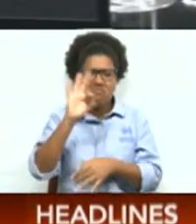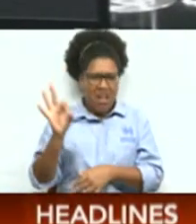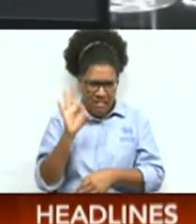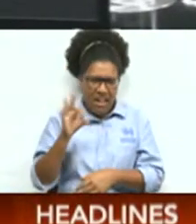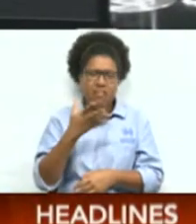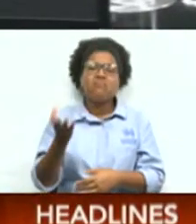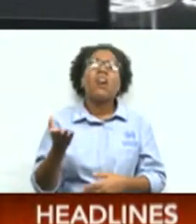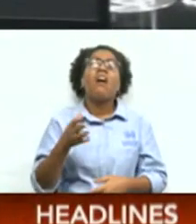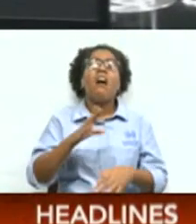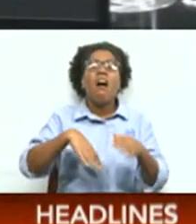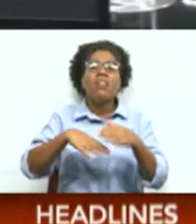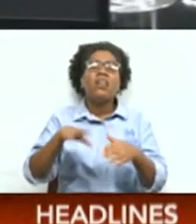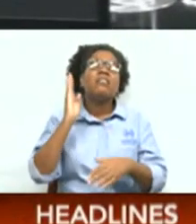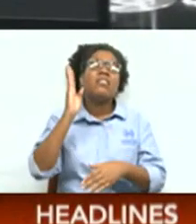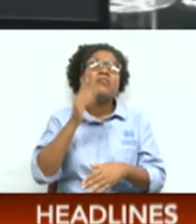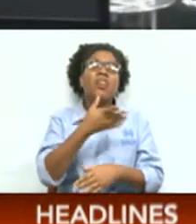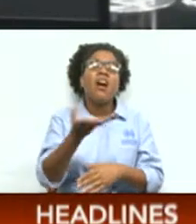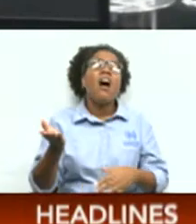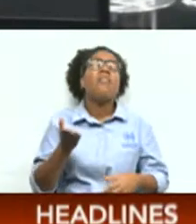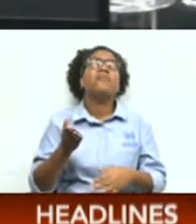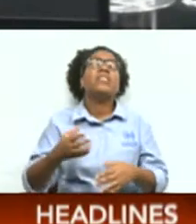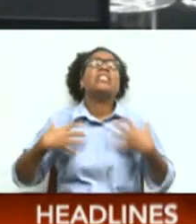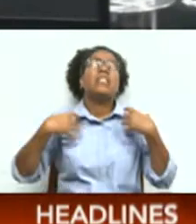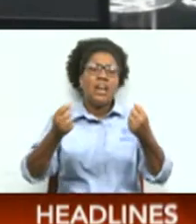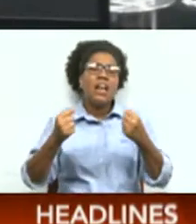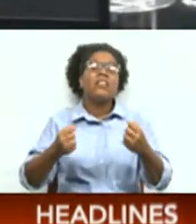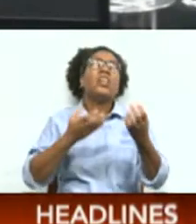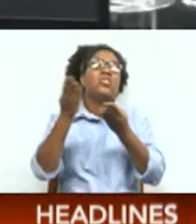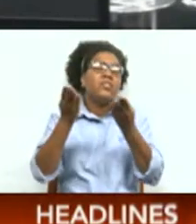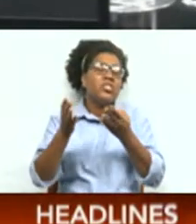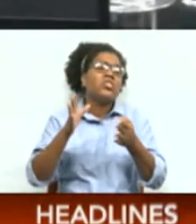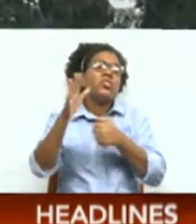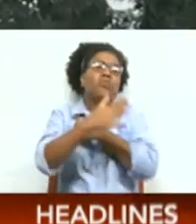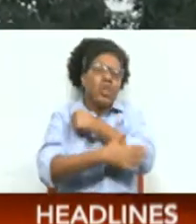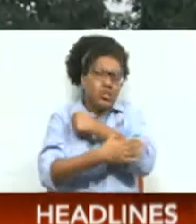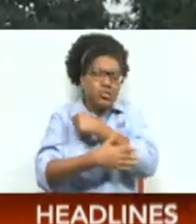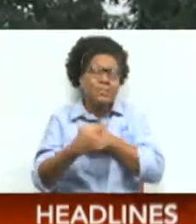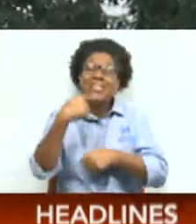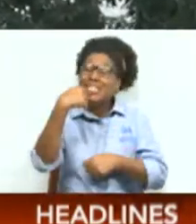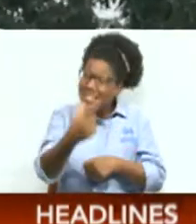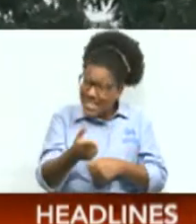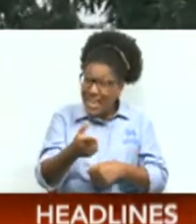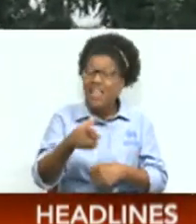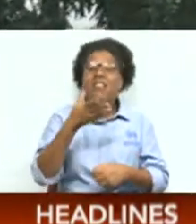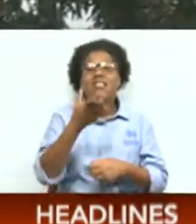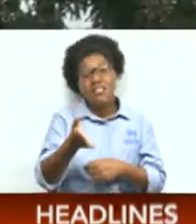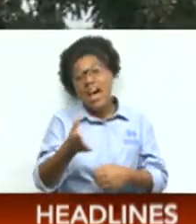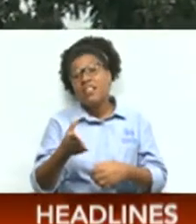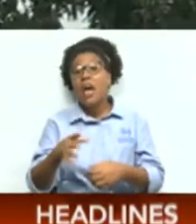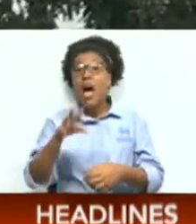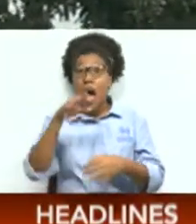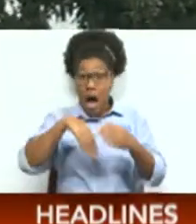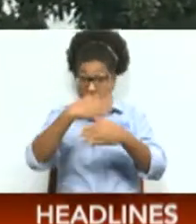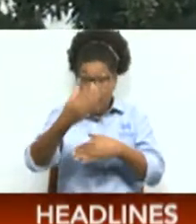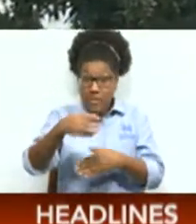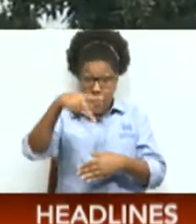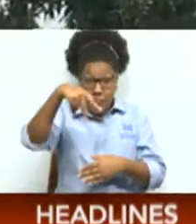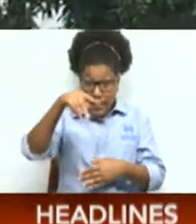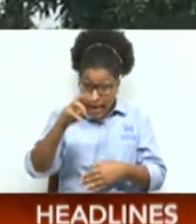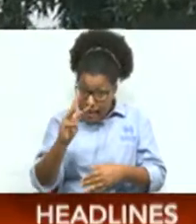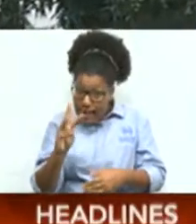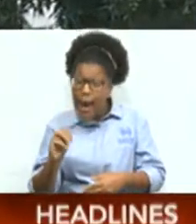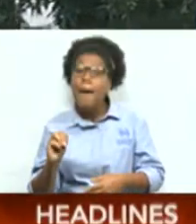on the delivery of health care services in the country. He claimed the service was scrapped when the Rowley-led PNM government took office.